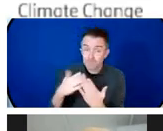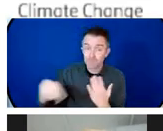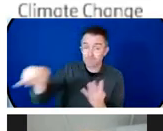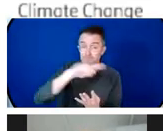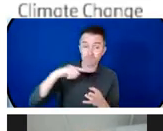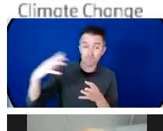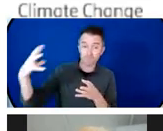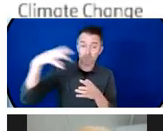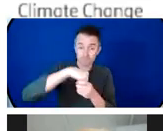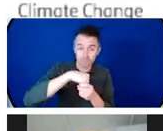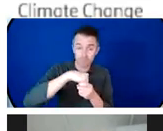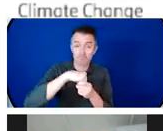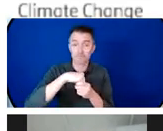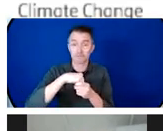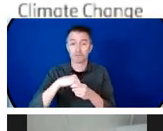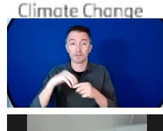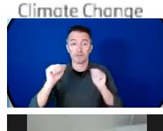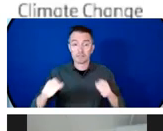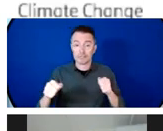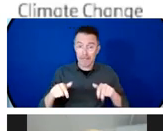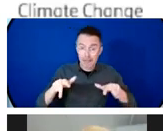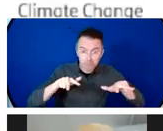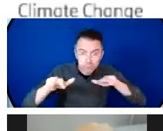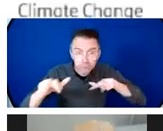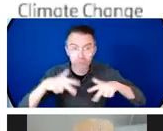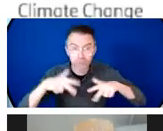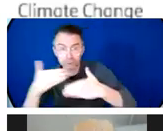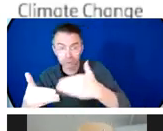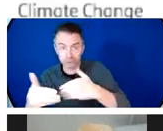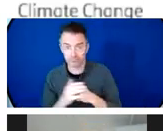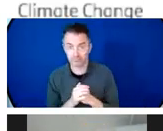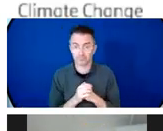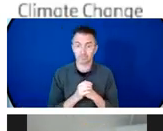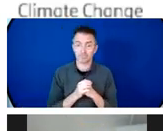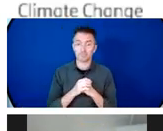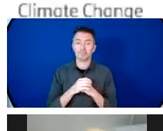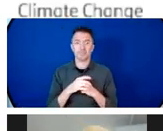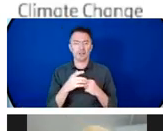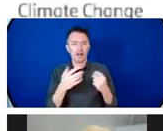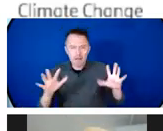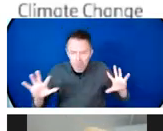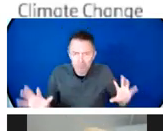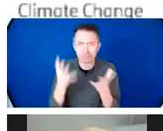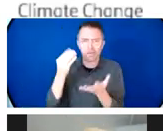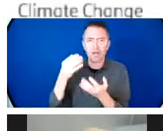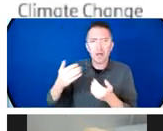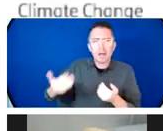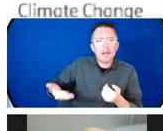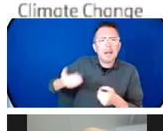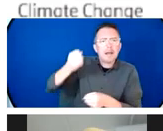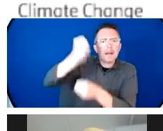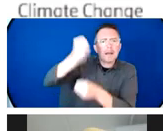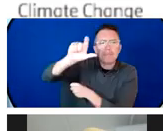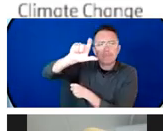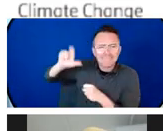Comoros' commitment to a sensitive response taking into account girls and women